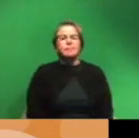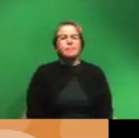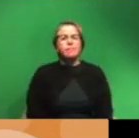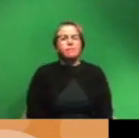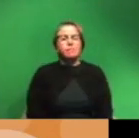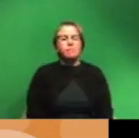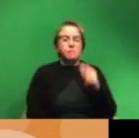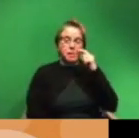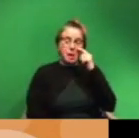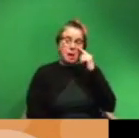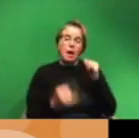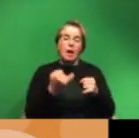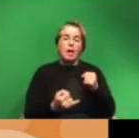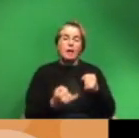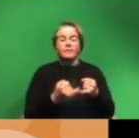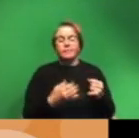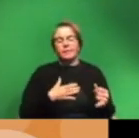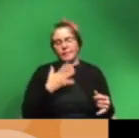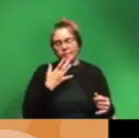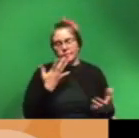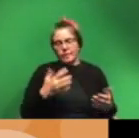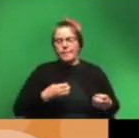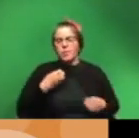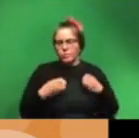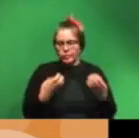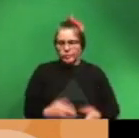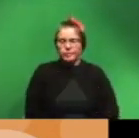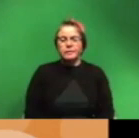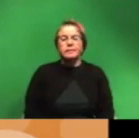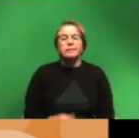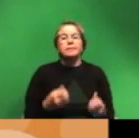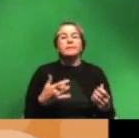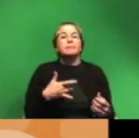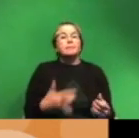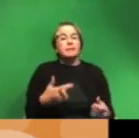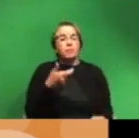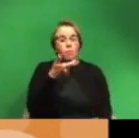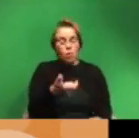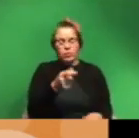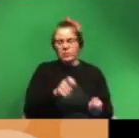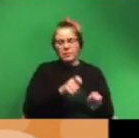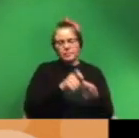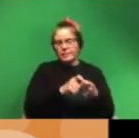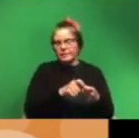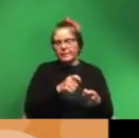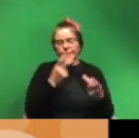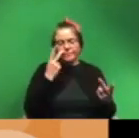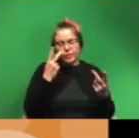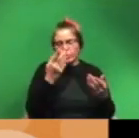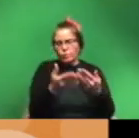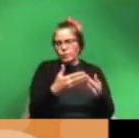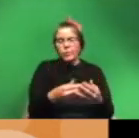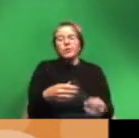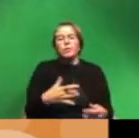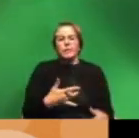and last but not least one of my favorites is emotion so many a time when we're watching a particular visual piece we feel